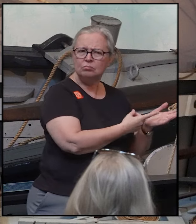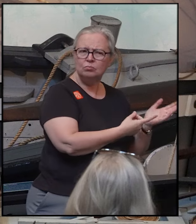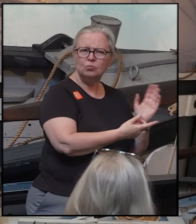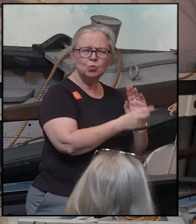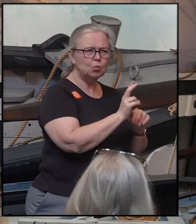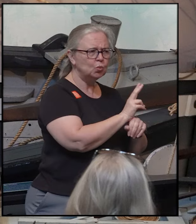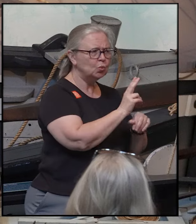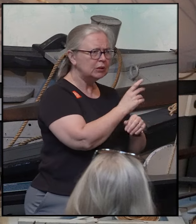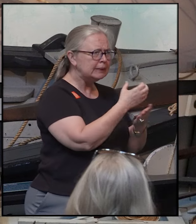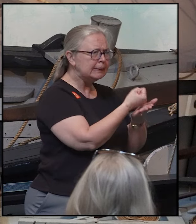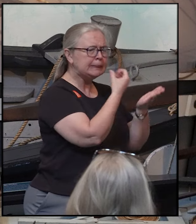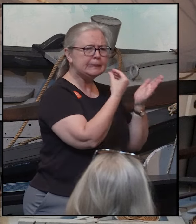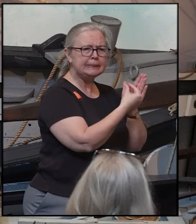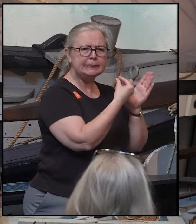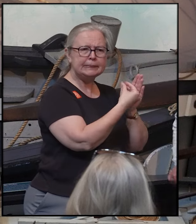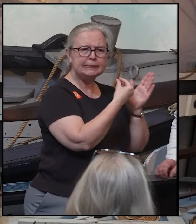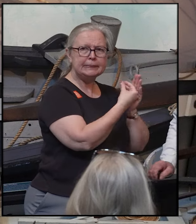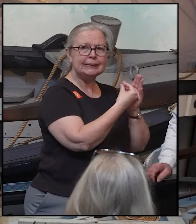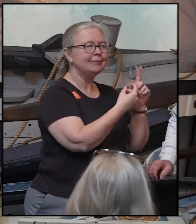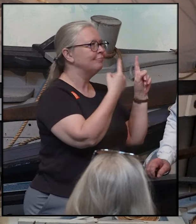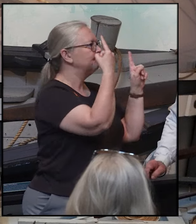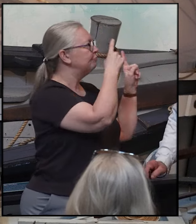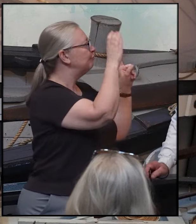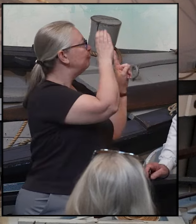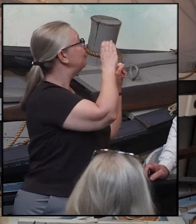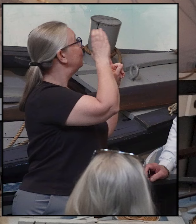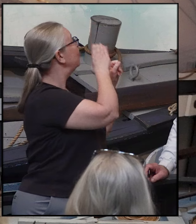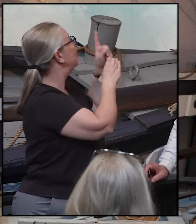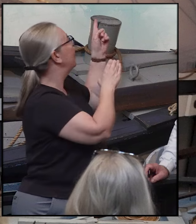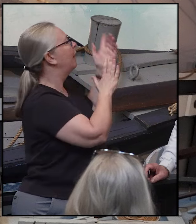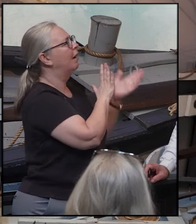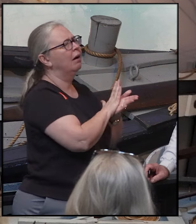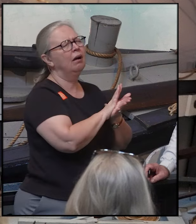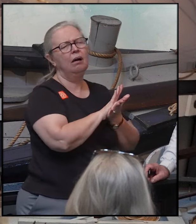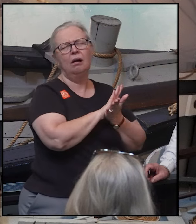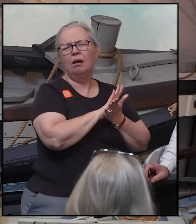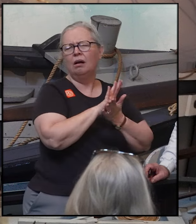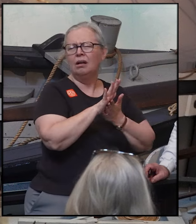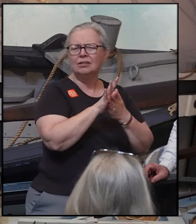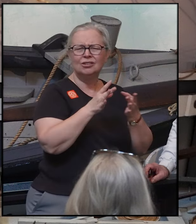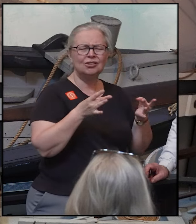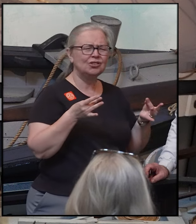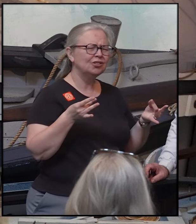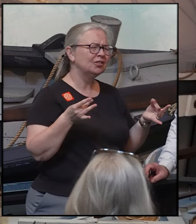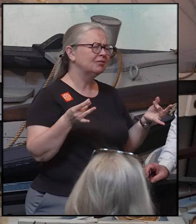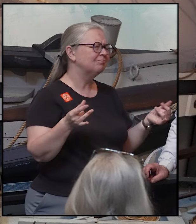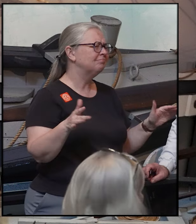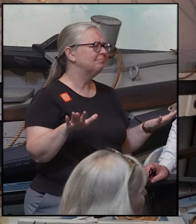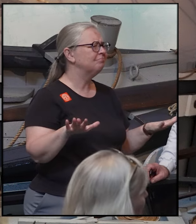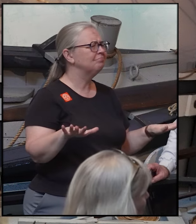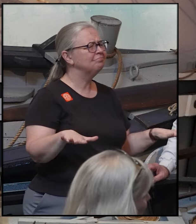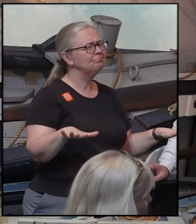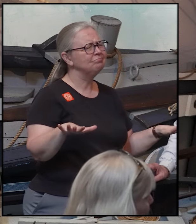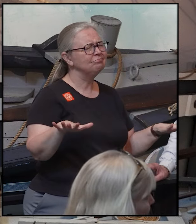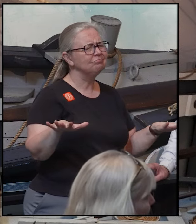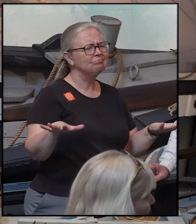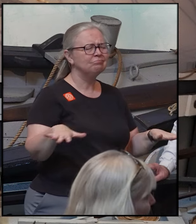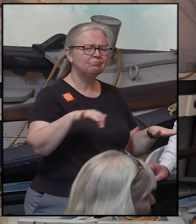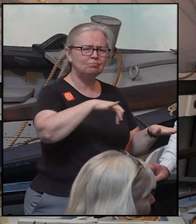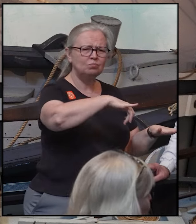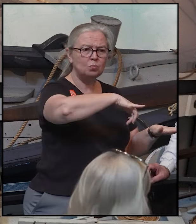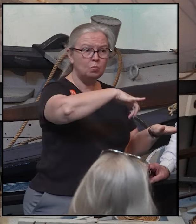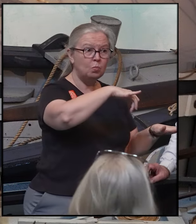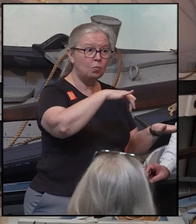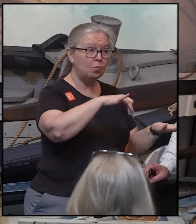And this is the whale they were after. One of the nicest, gentlest whales that you can name. It